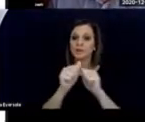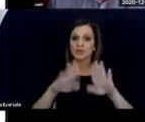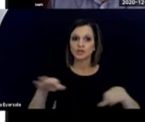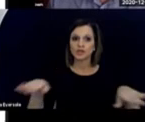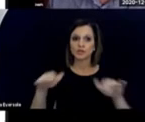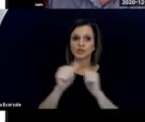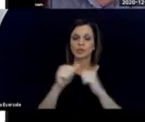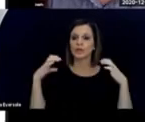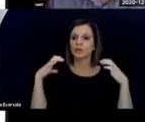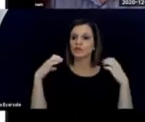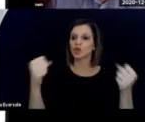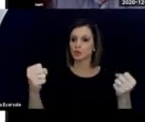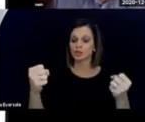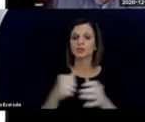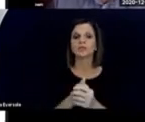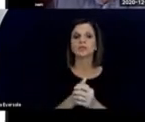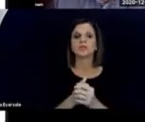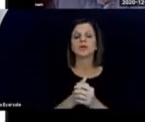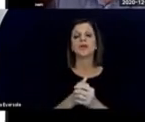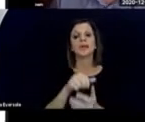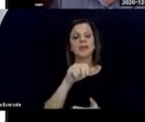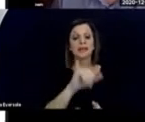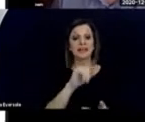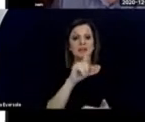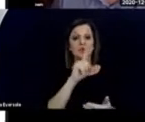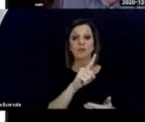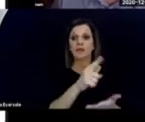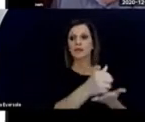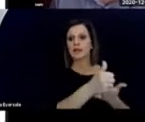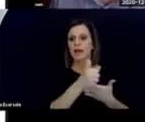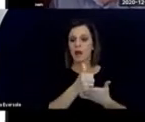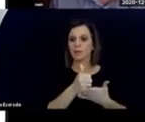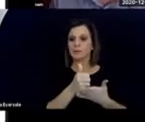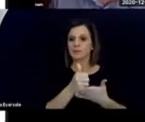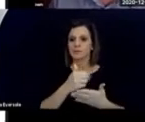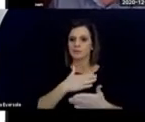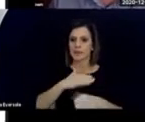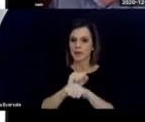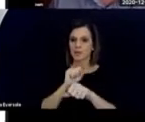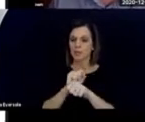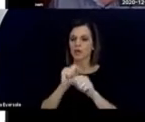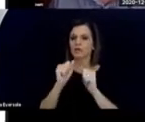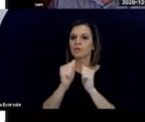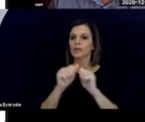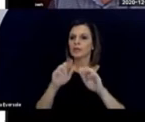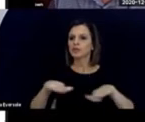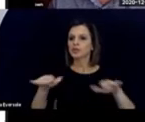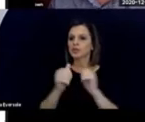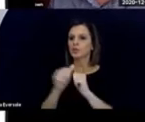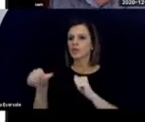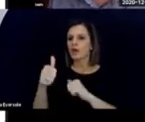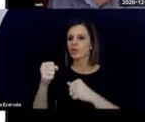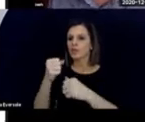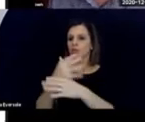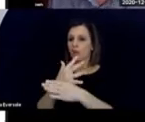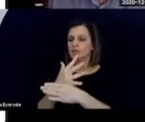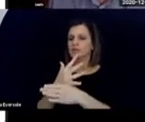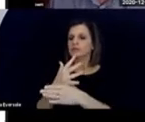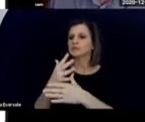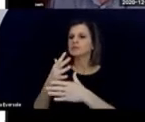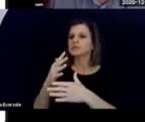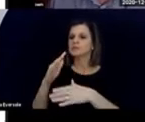that has helped my work with children with other etiologies in the deafblind population.